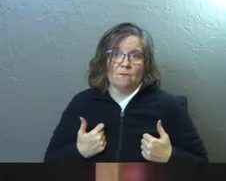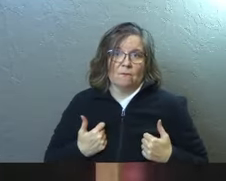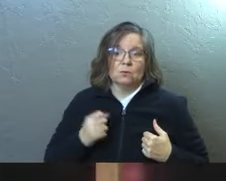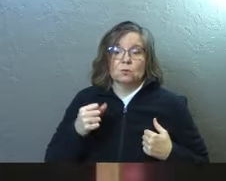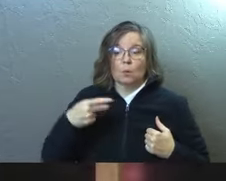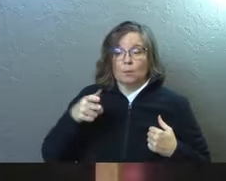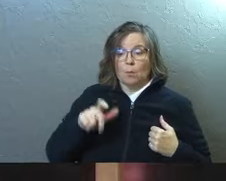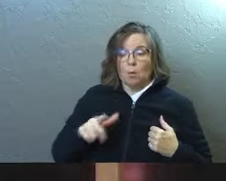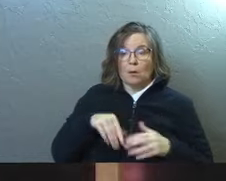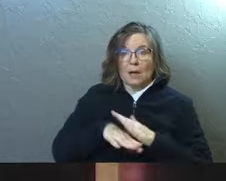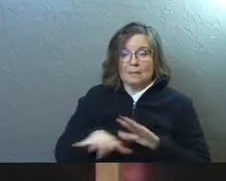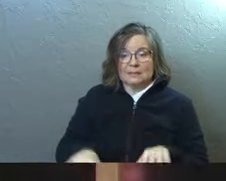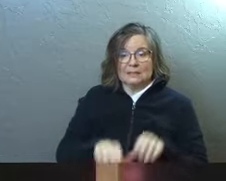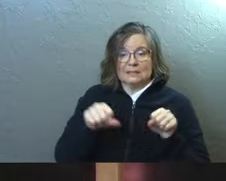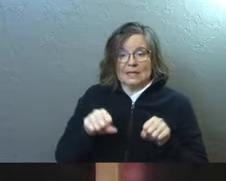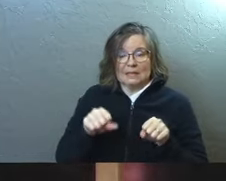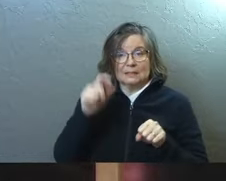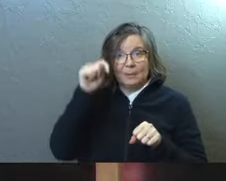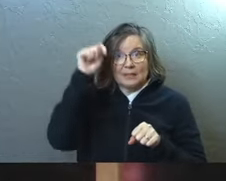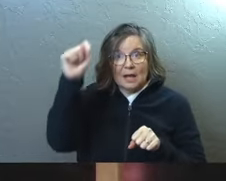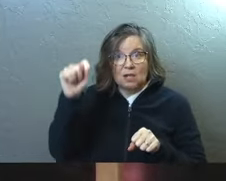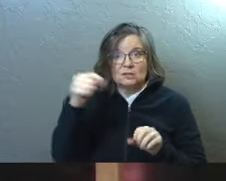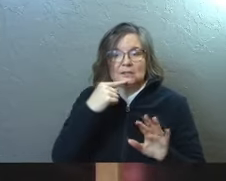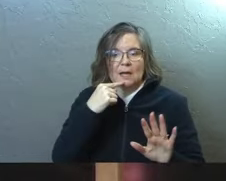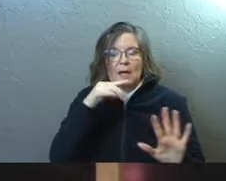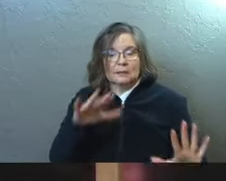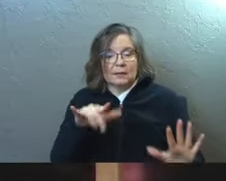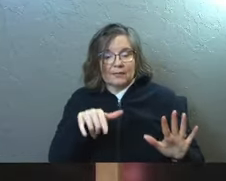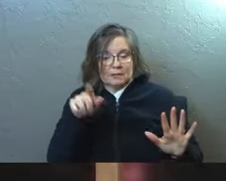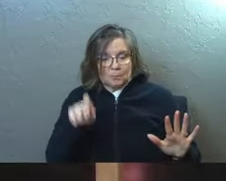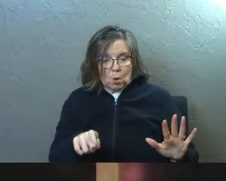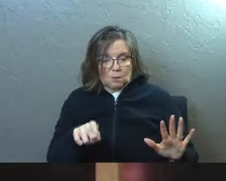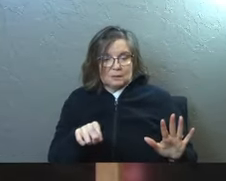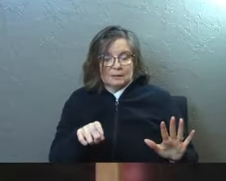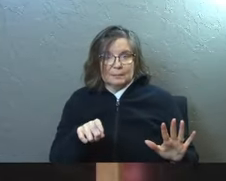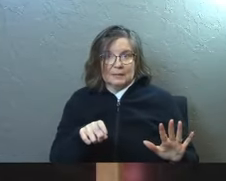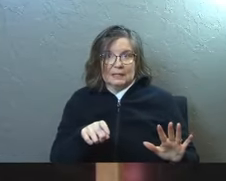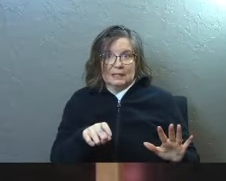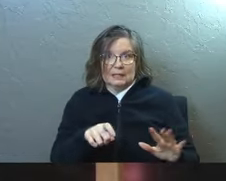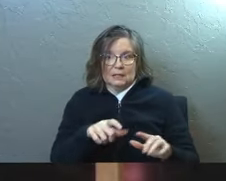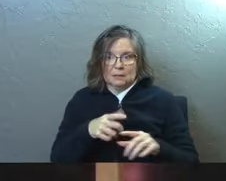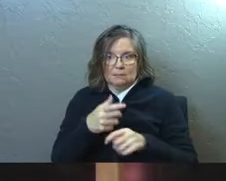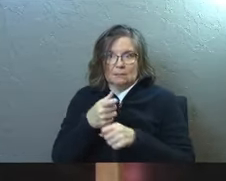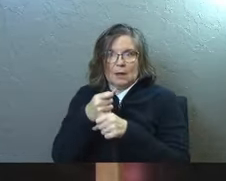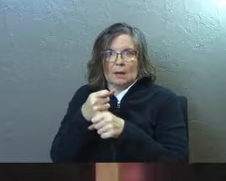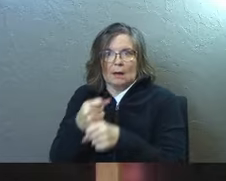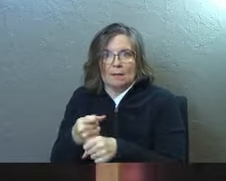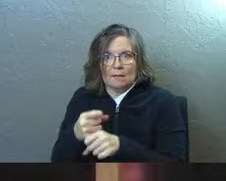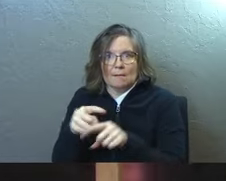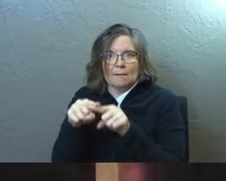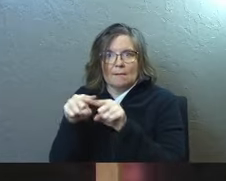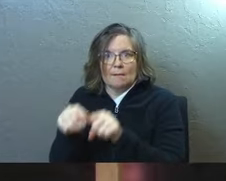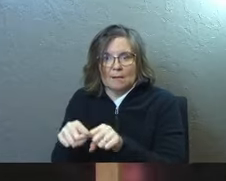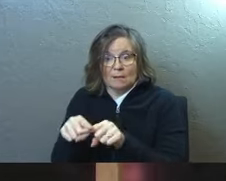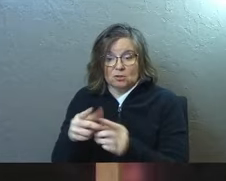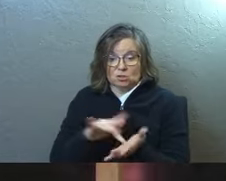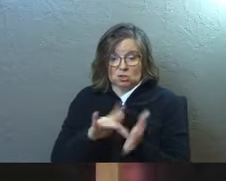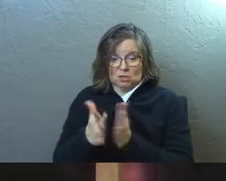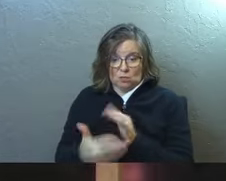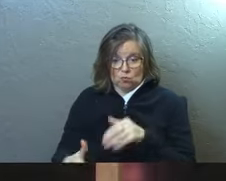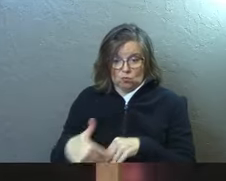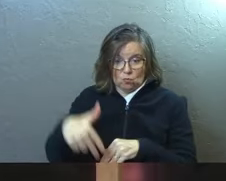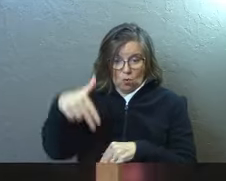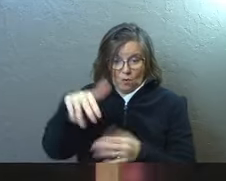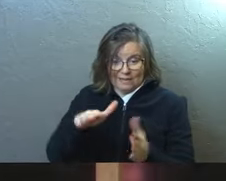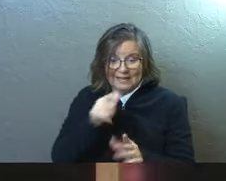And so Paul comes and takes a bit of theology and says, this is supposed to be an anchor for you. See, Jesus rose from the dead,